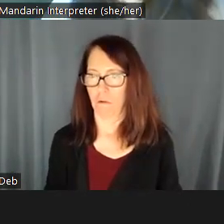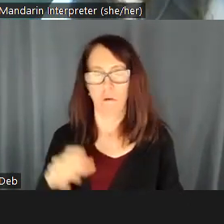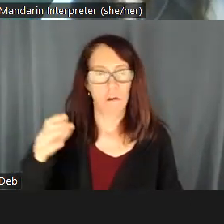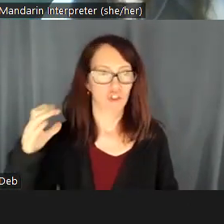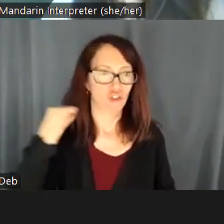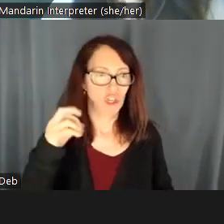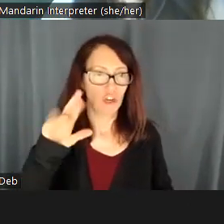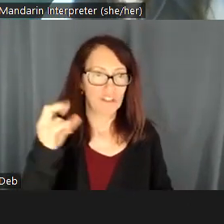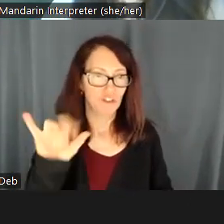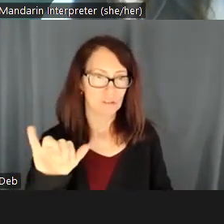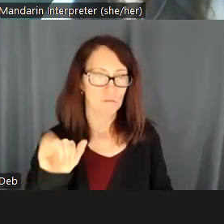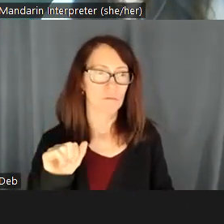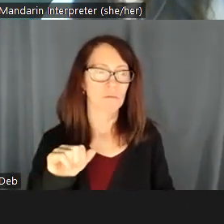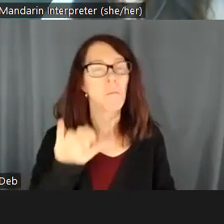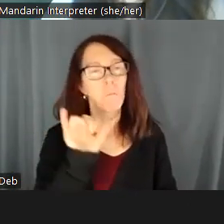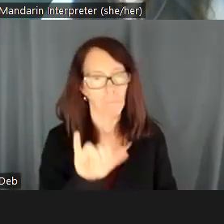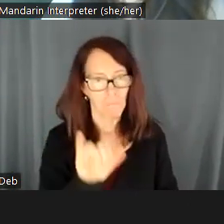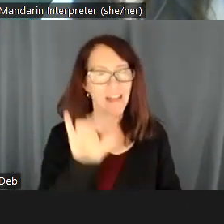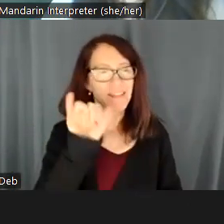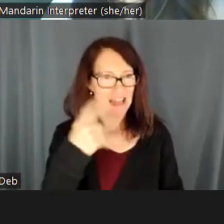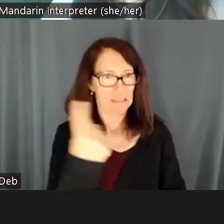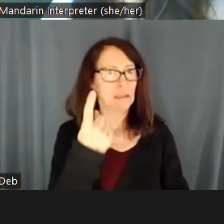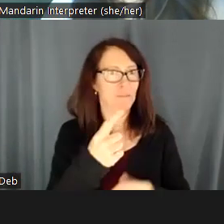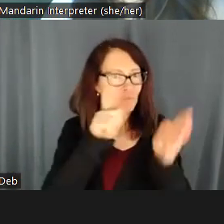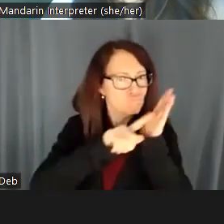to pursue for sure.